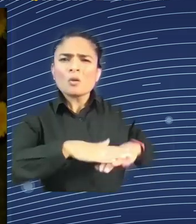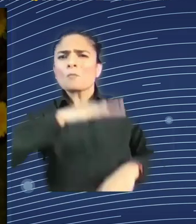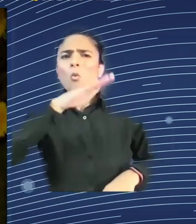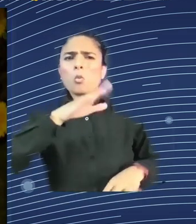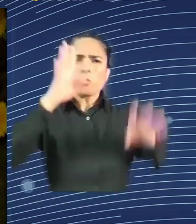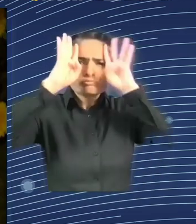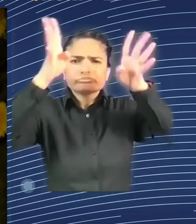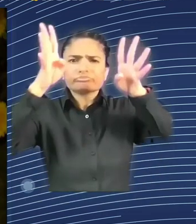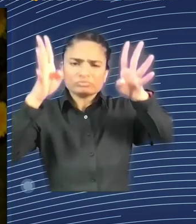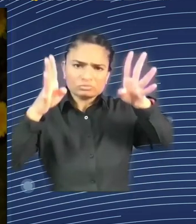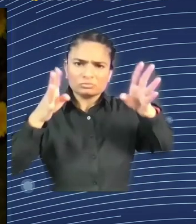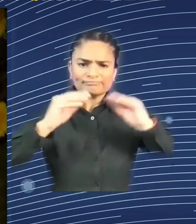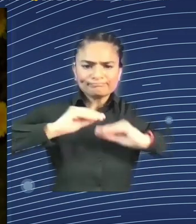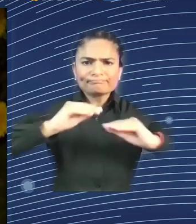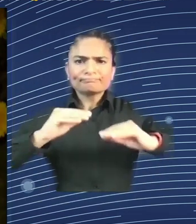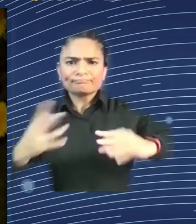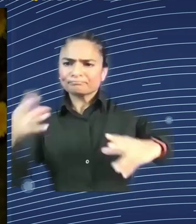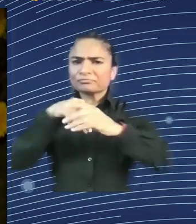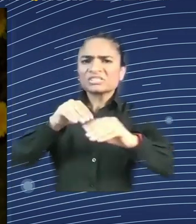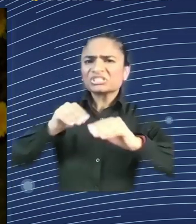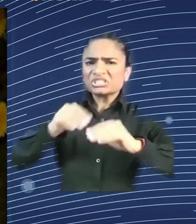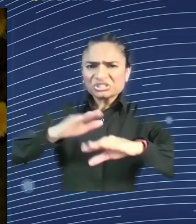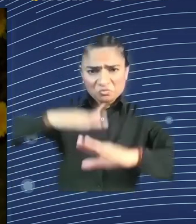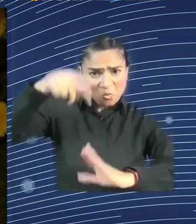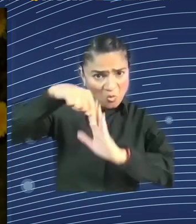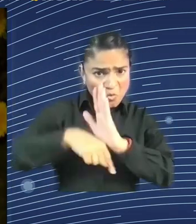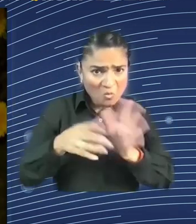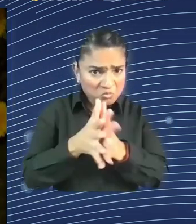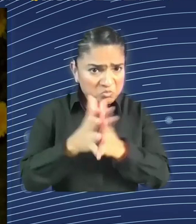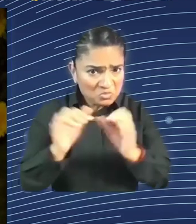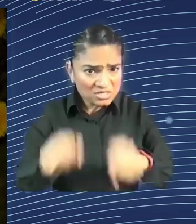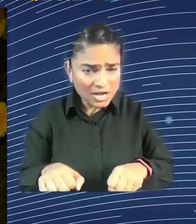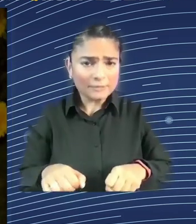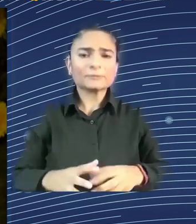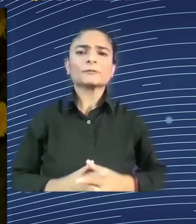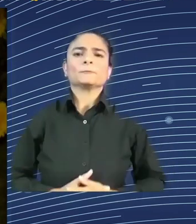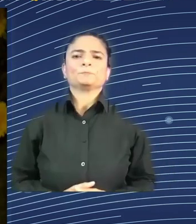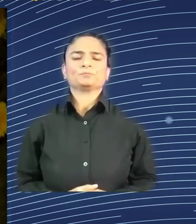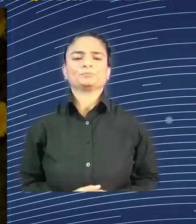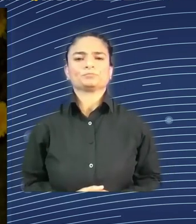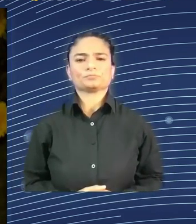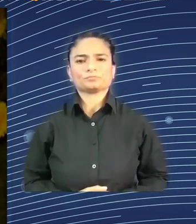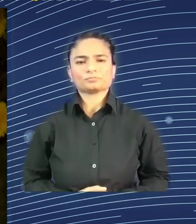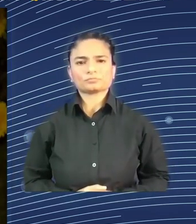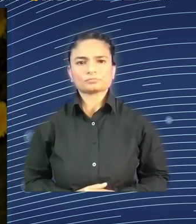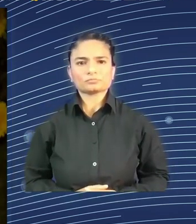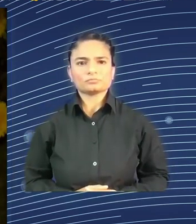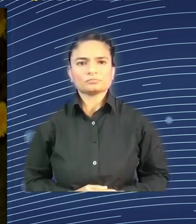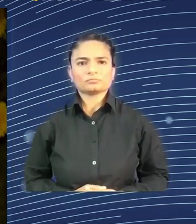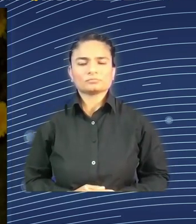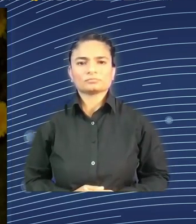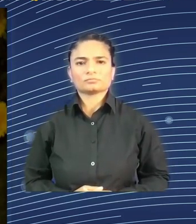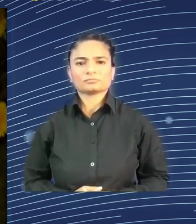ways. First, you need to have concrete projects so that people really understand how